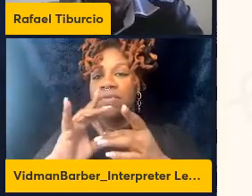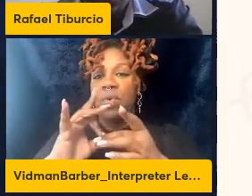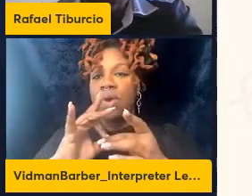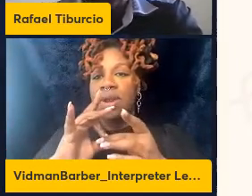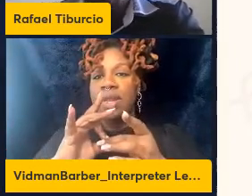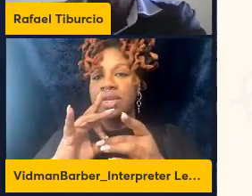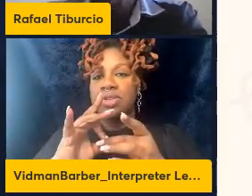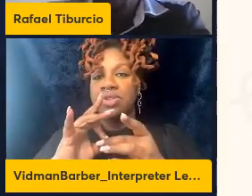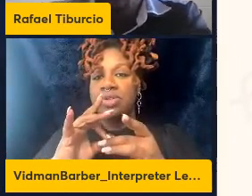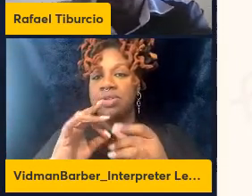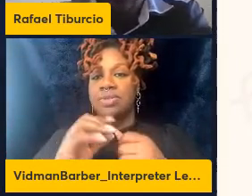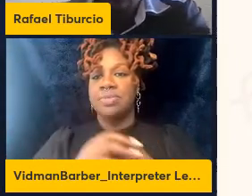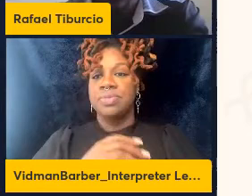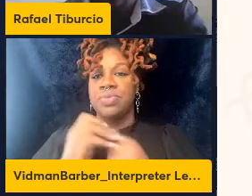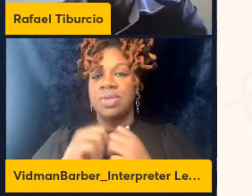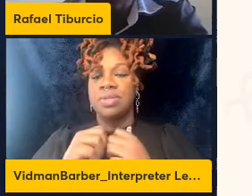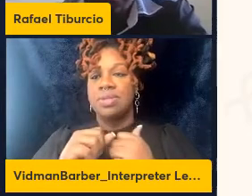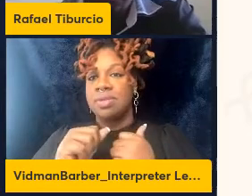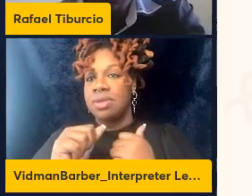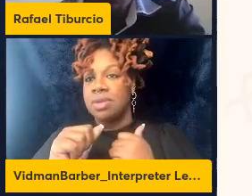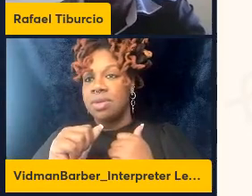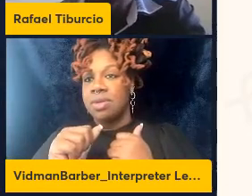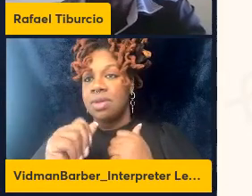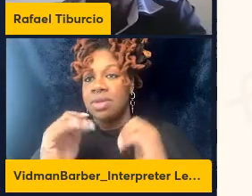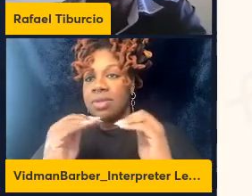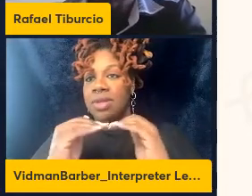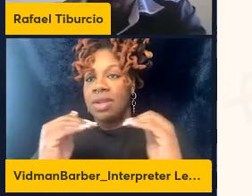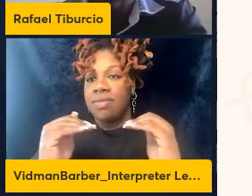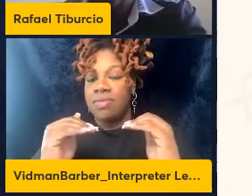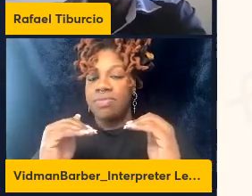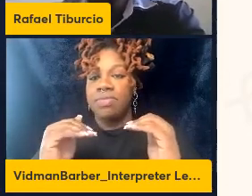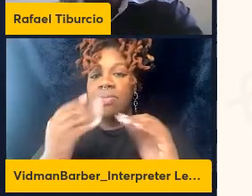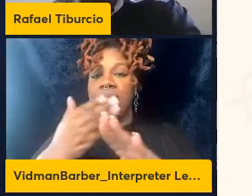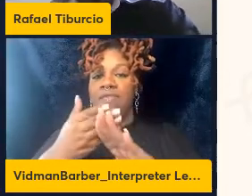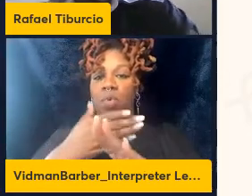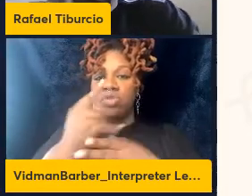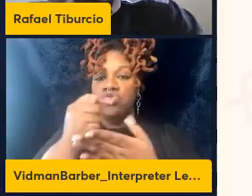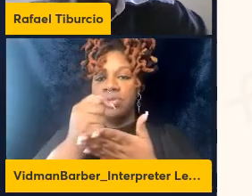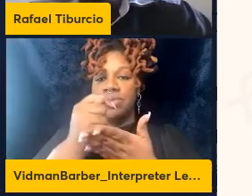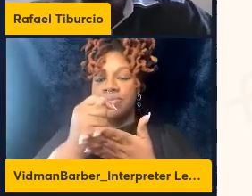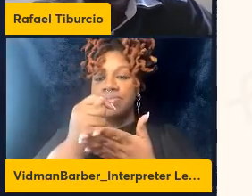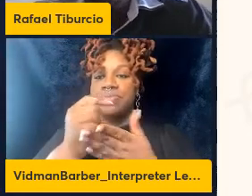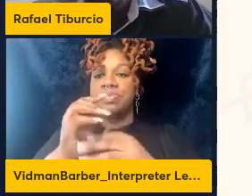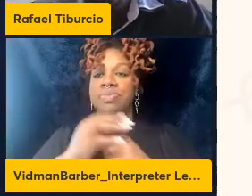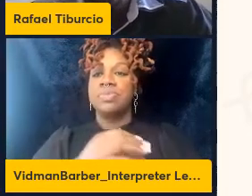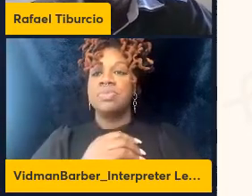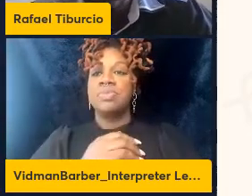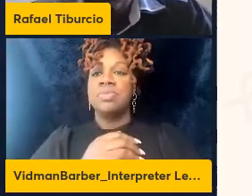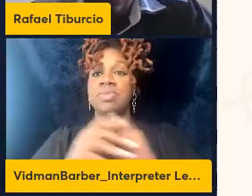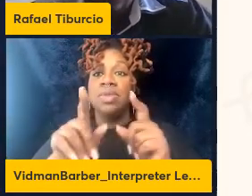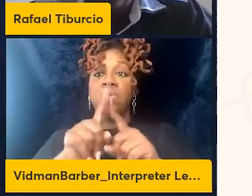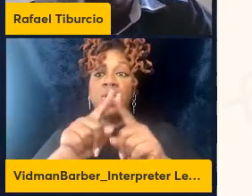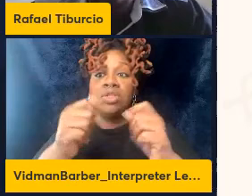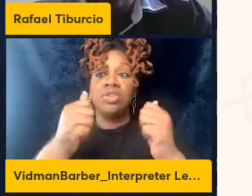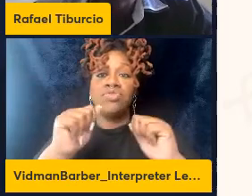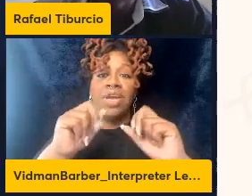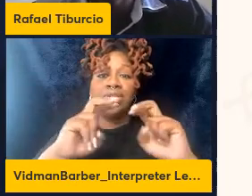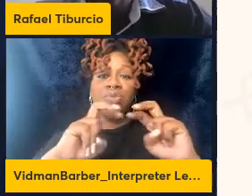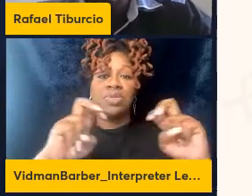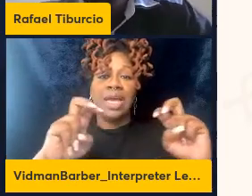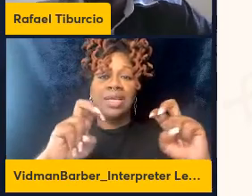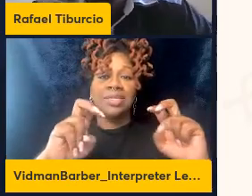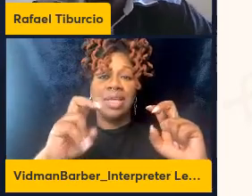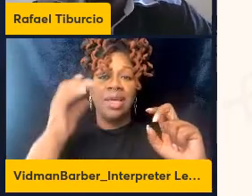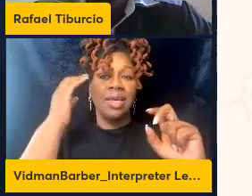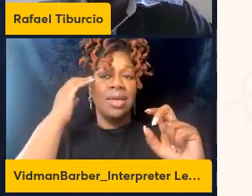bacillus load before the initiation of treatment then we also try to dissect the memory